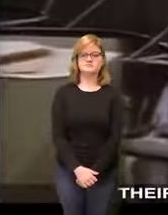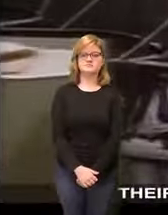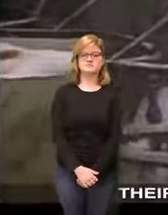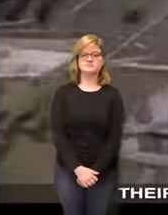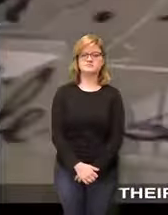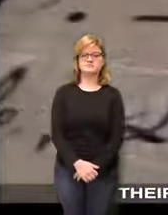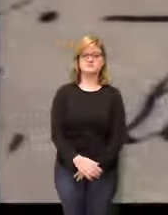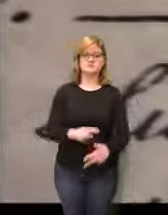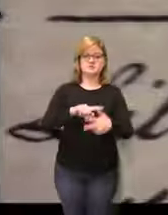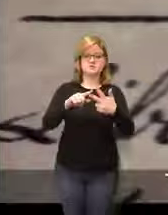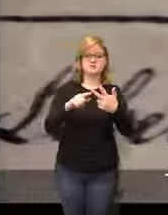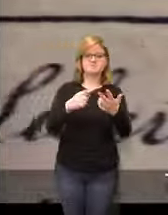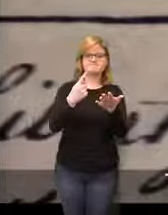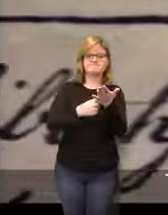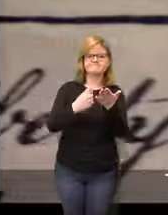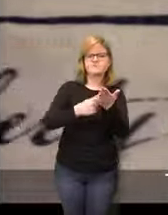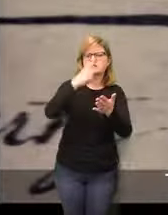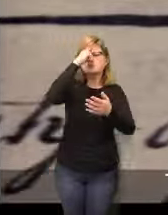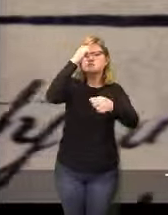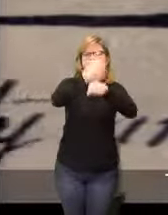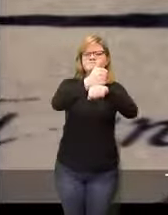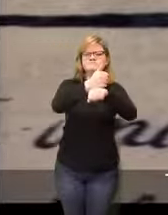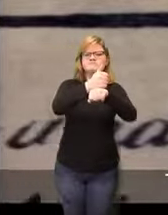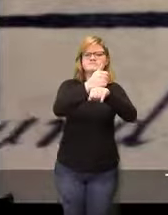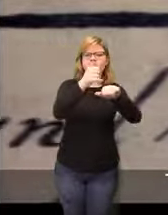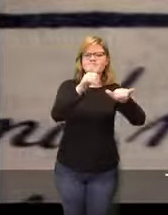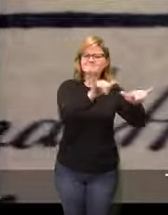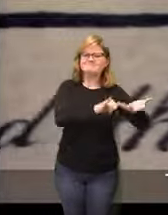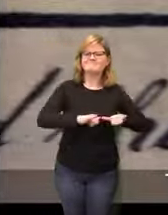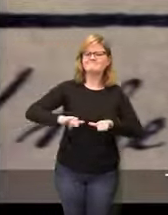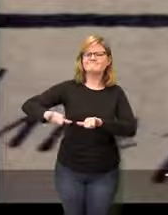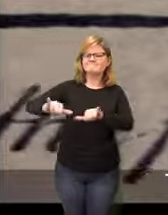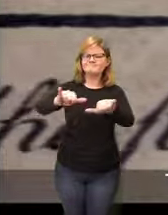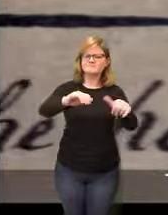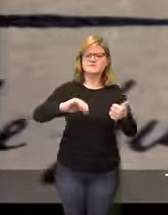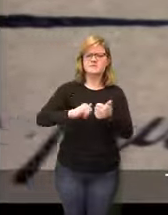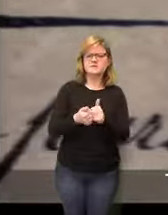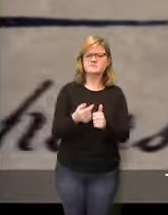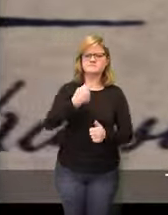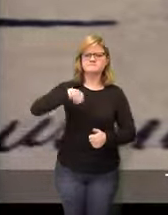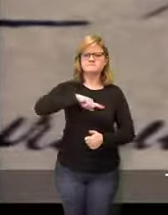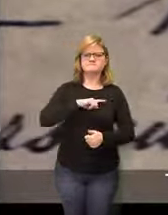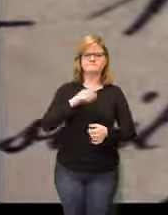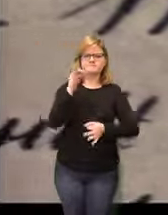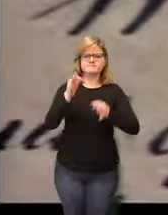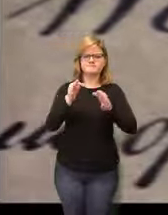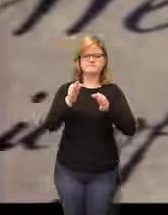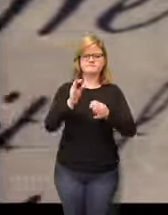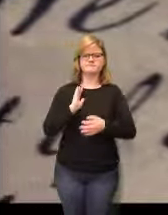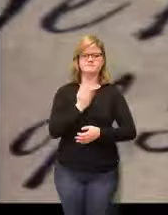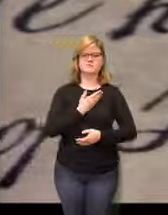their words express the ideals the standard by which we judge our actions